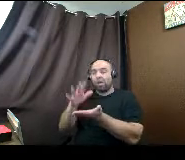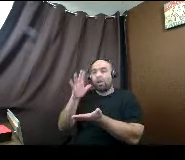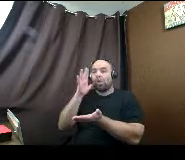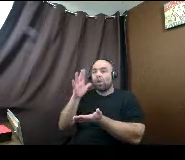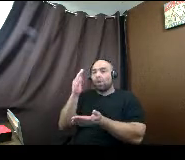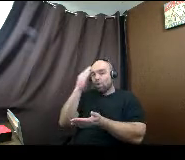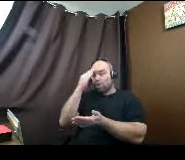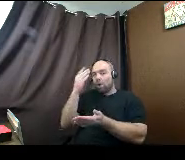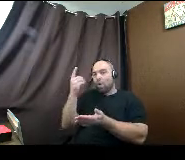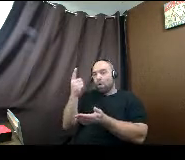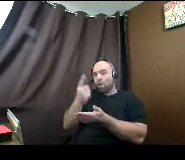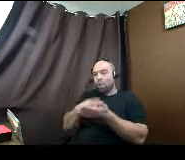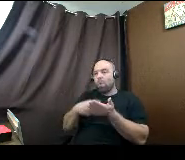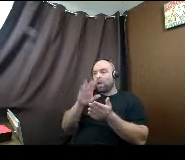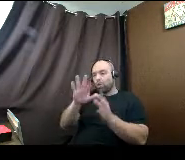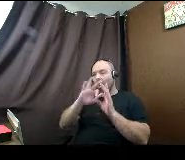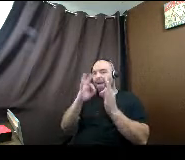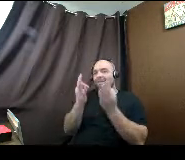considered for.